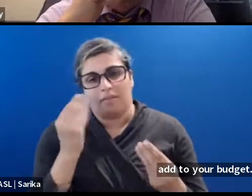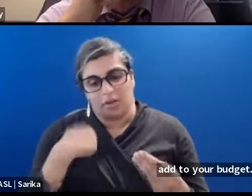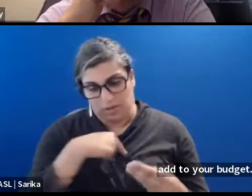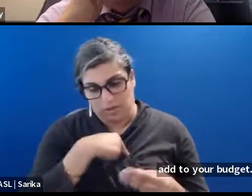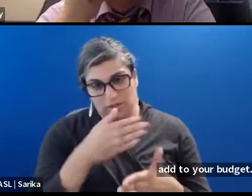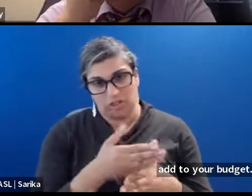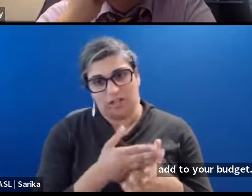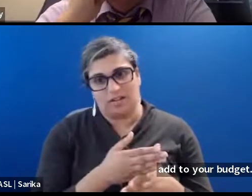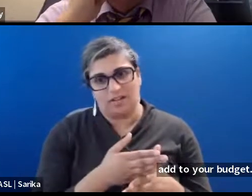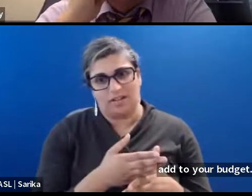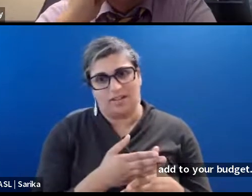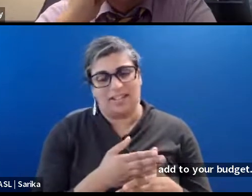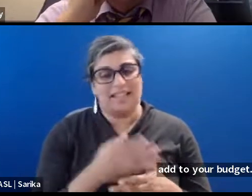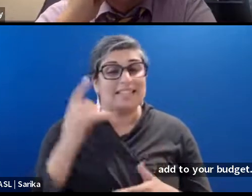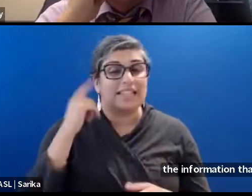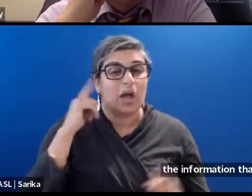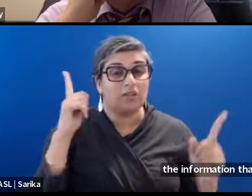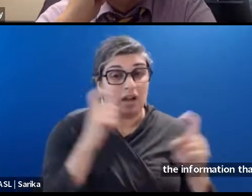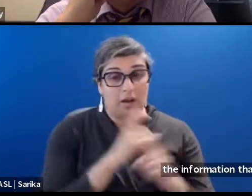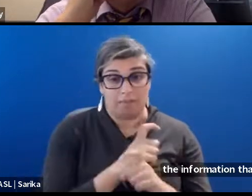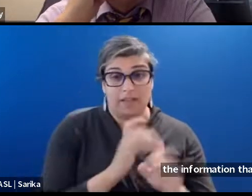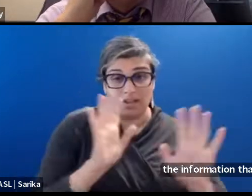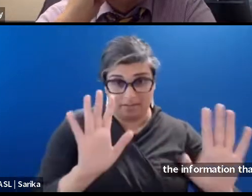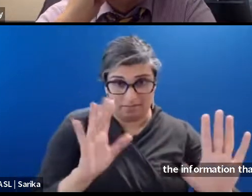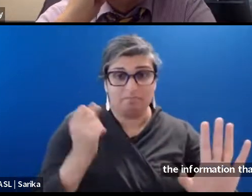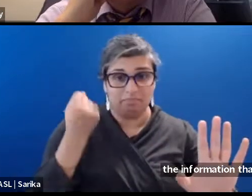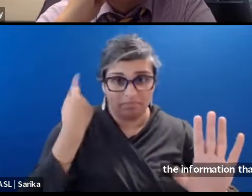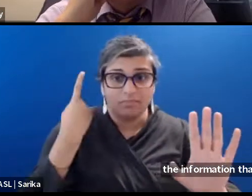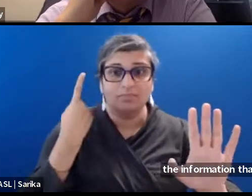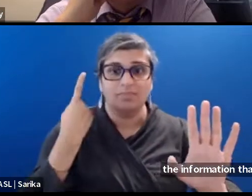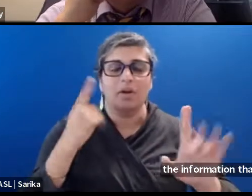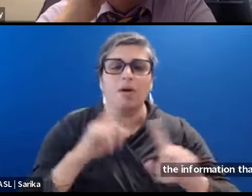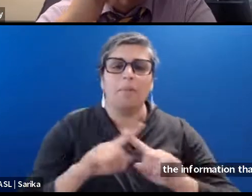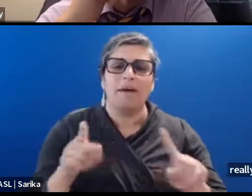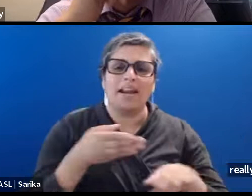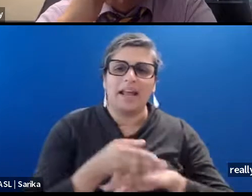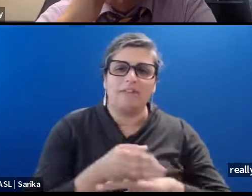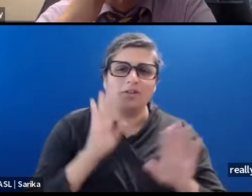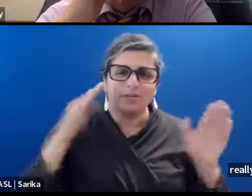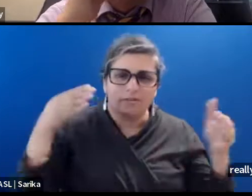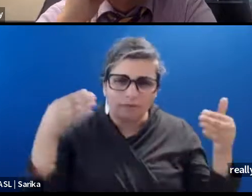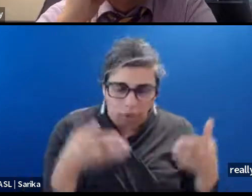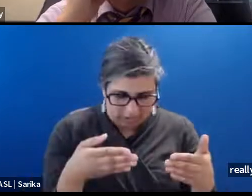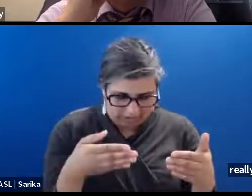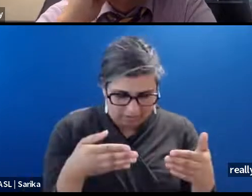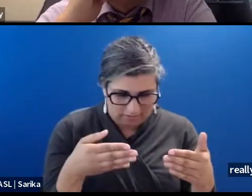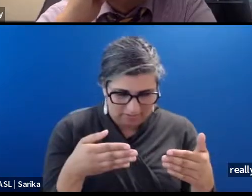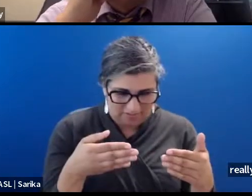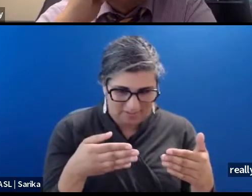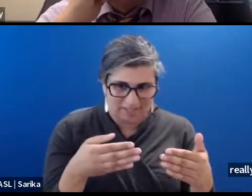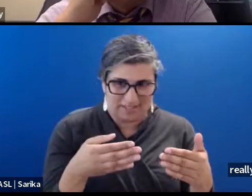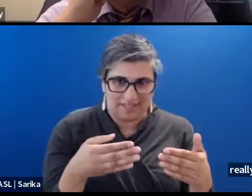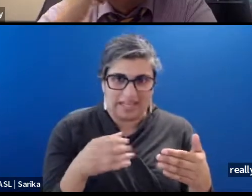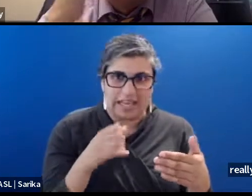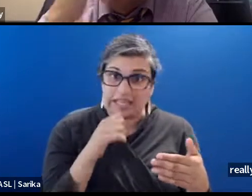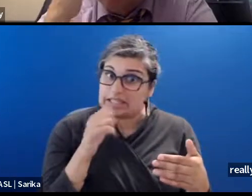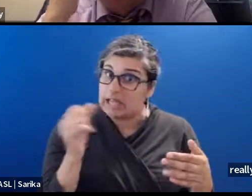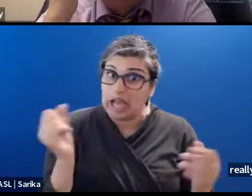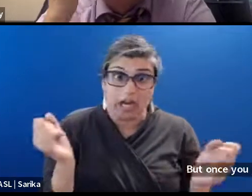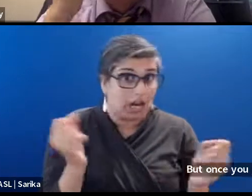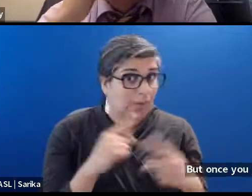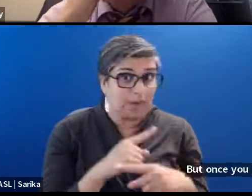sounds really complicated, but once you just focus on it, it's not complicated.